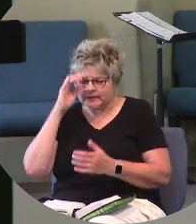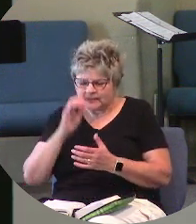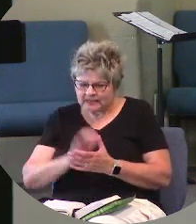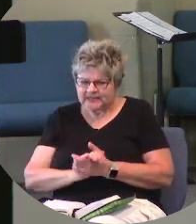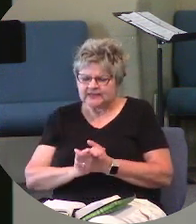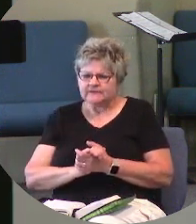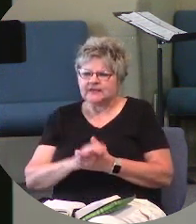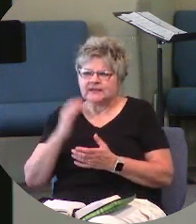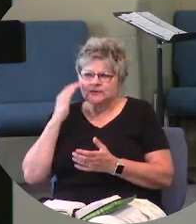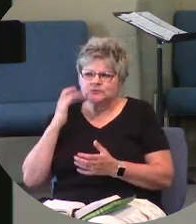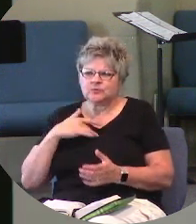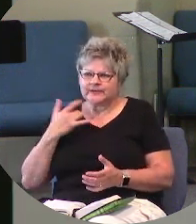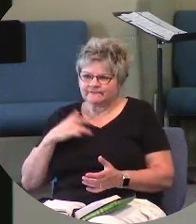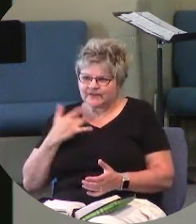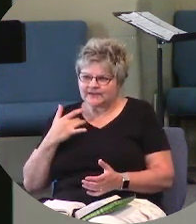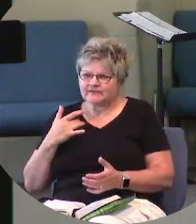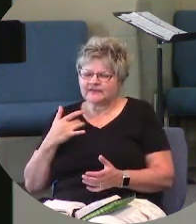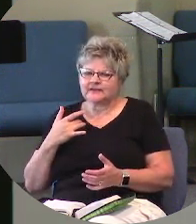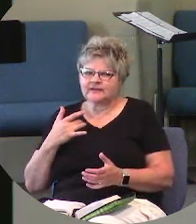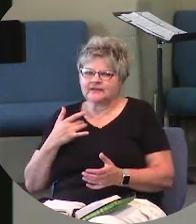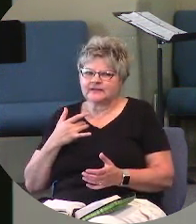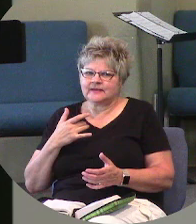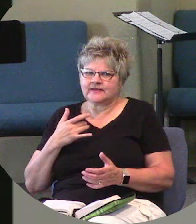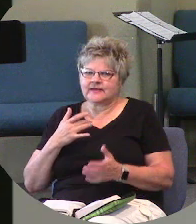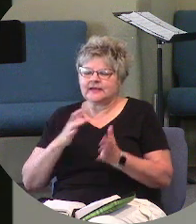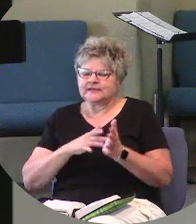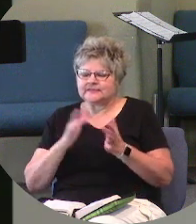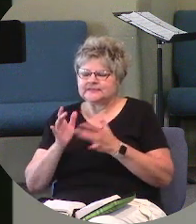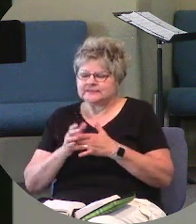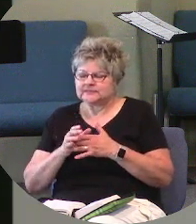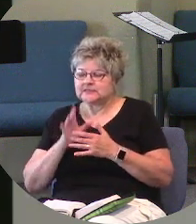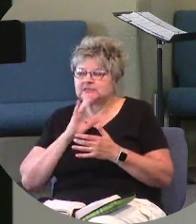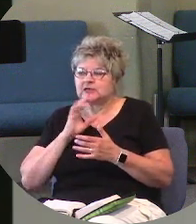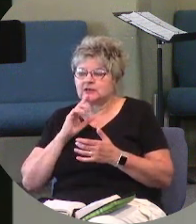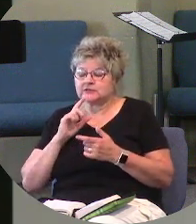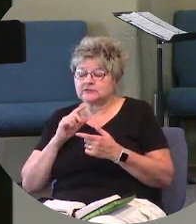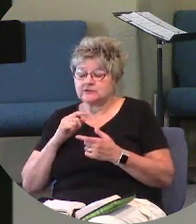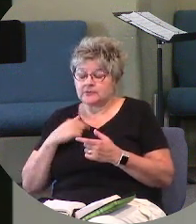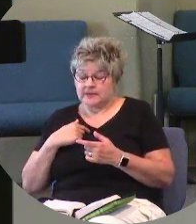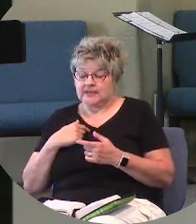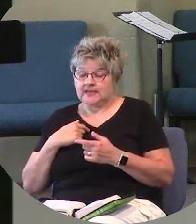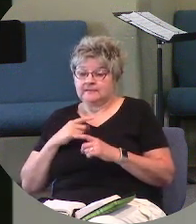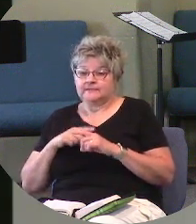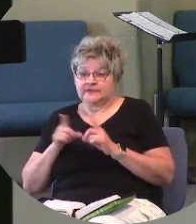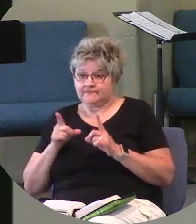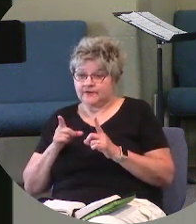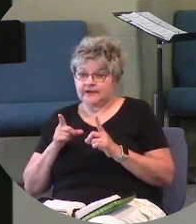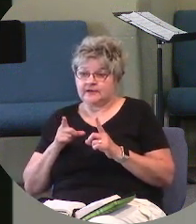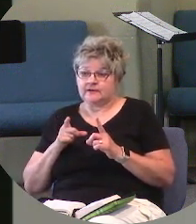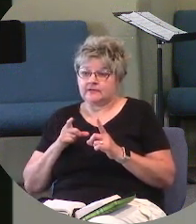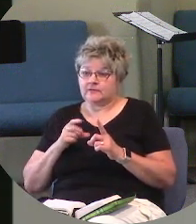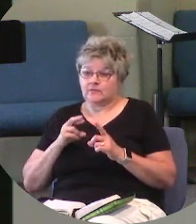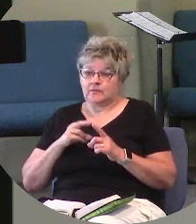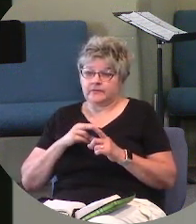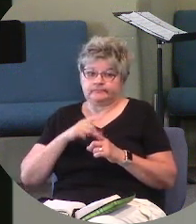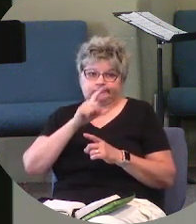He knows what we feel, and he's going to address Ray differently than he's going to address Devin or Rocky or Lana.